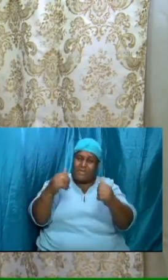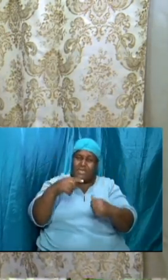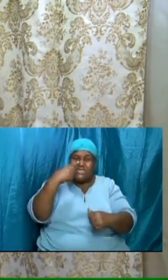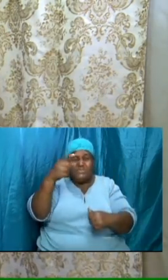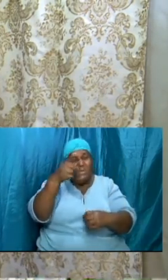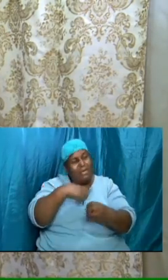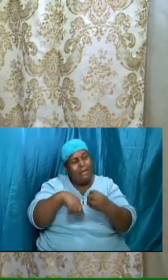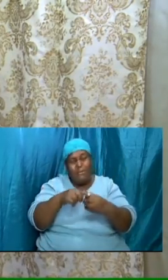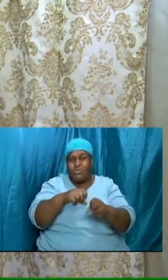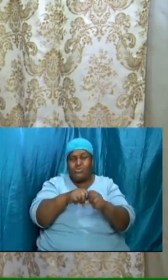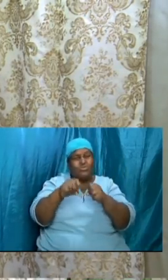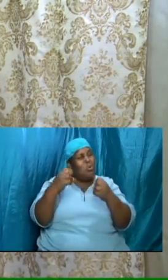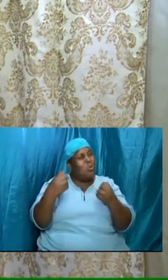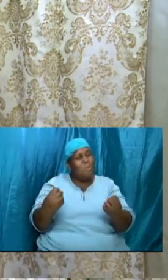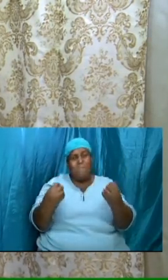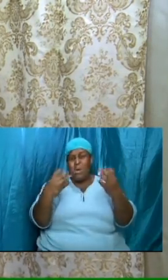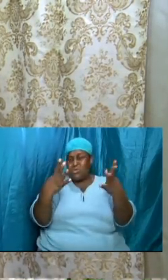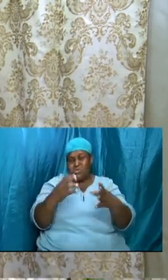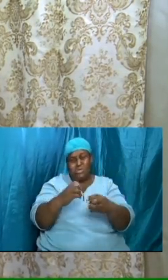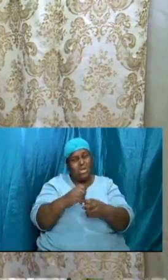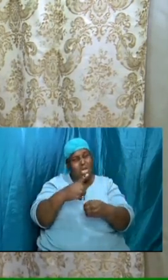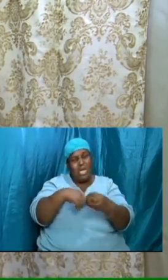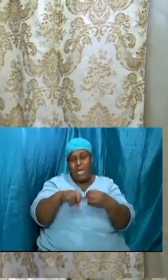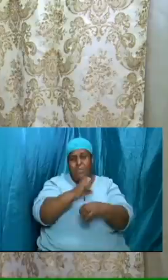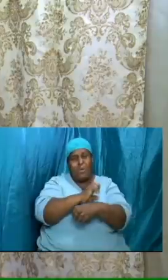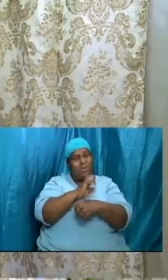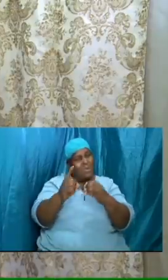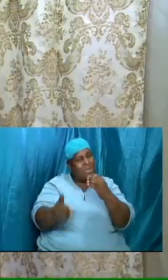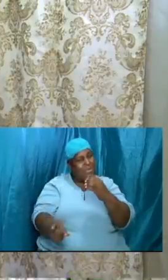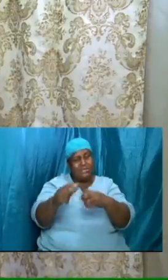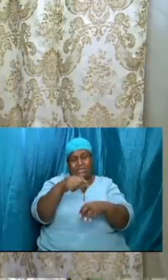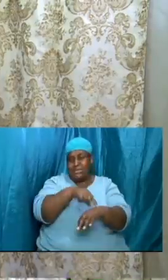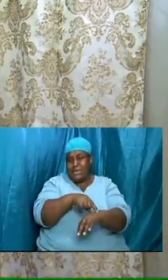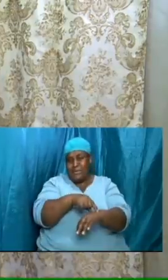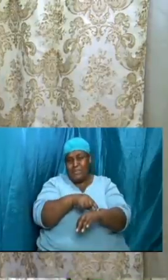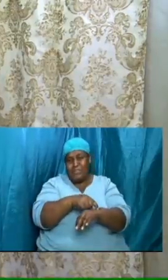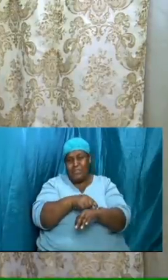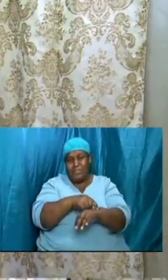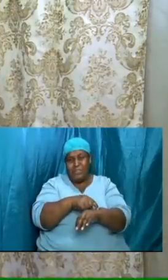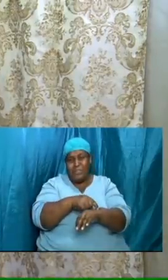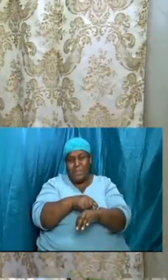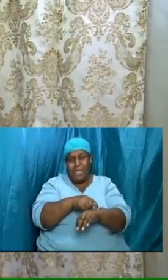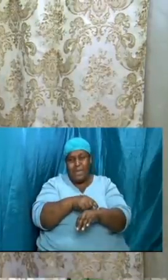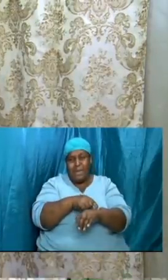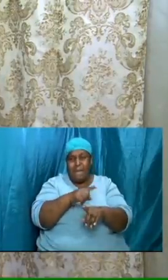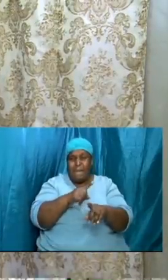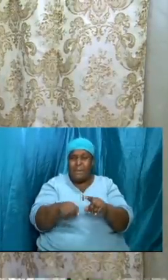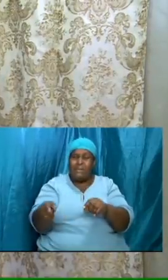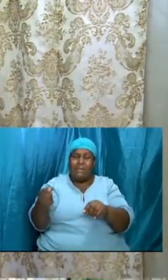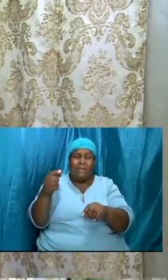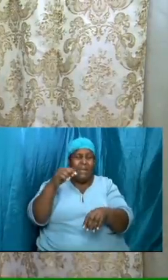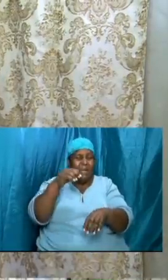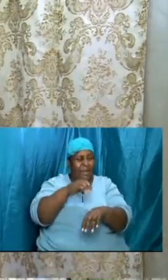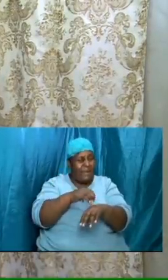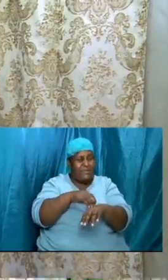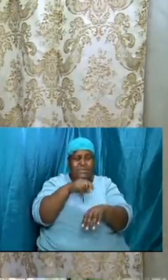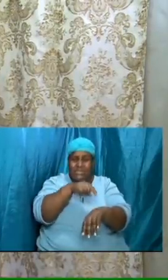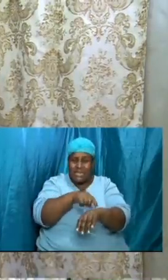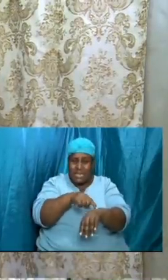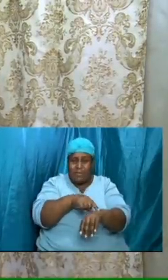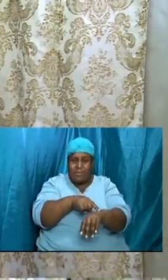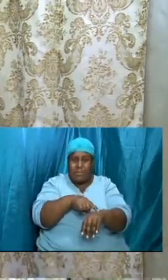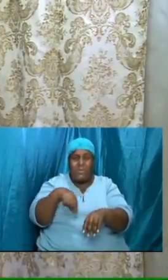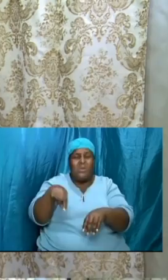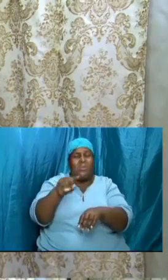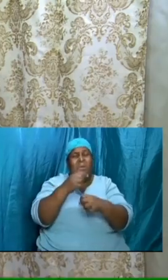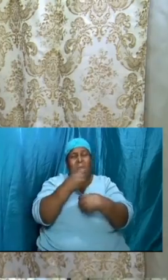things and the eternal state and so forth but at a point or at a time when we are making